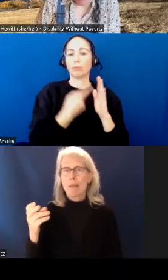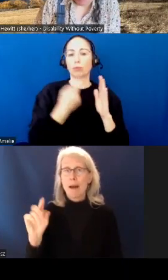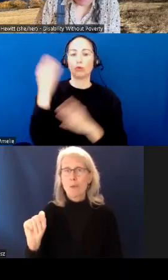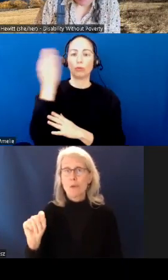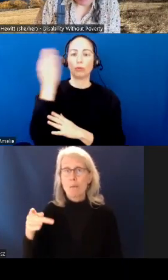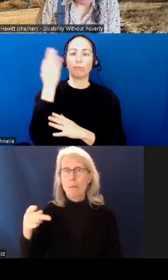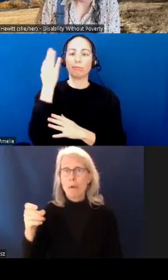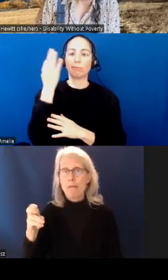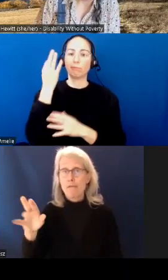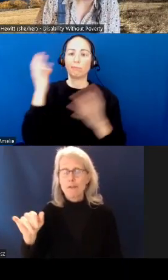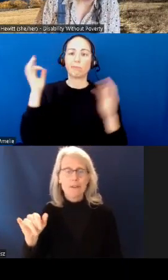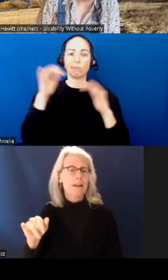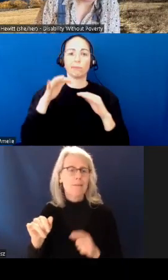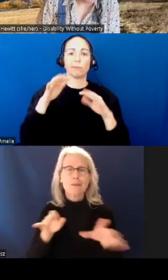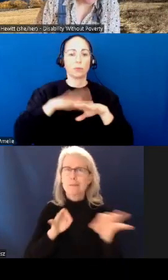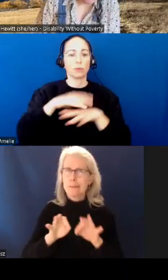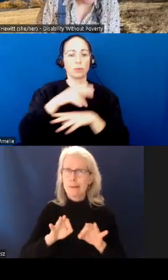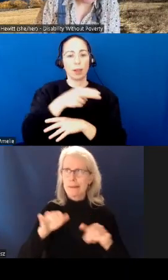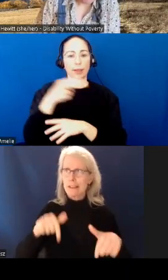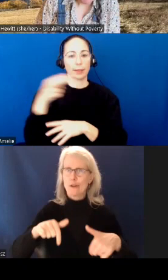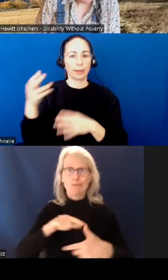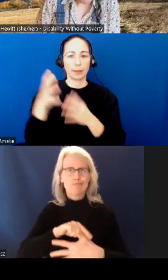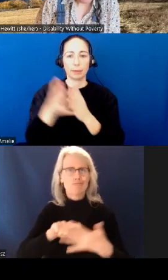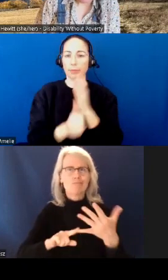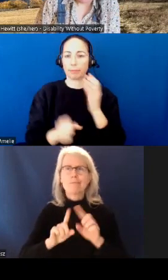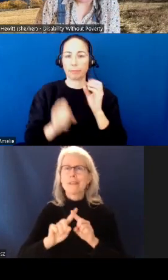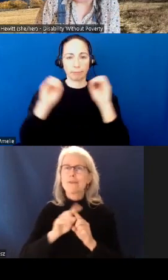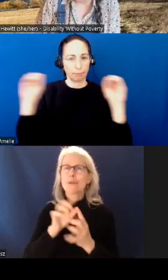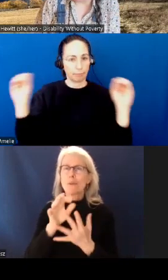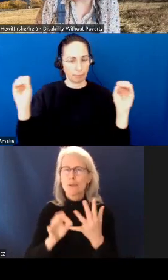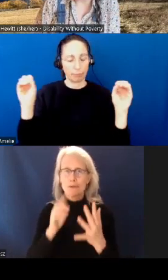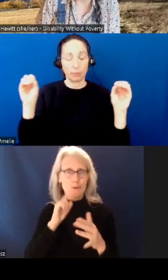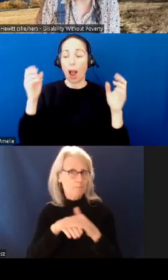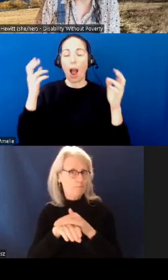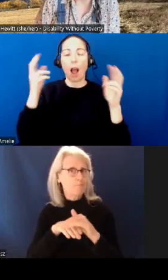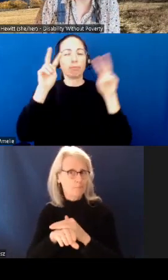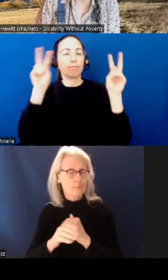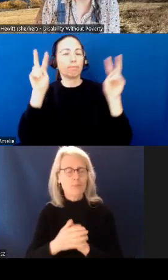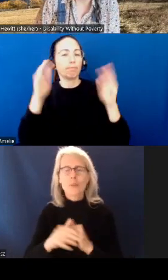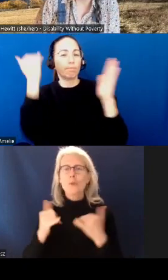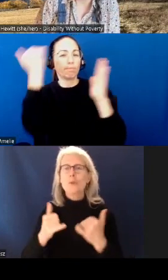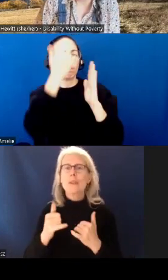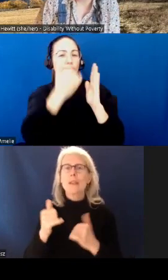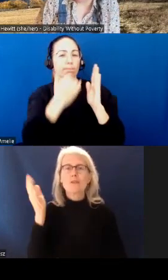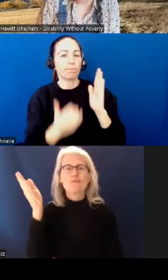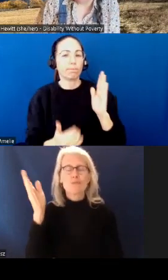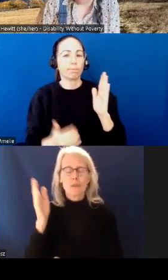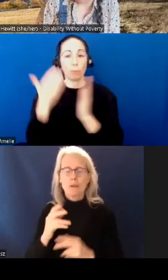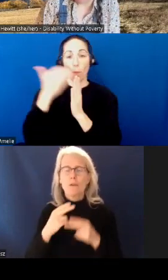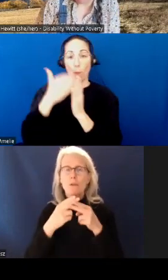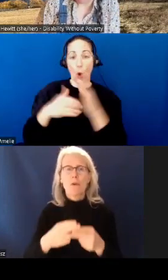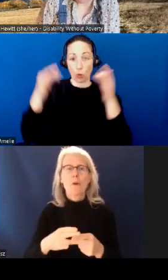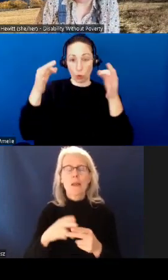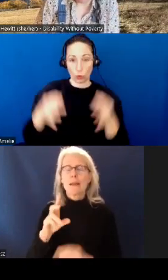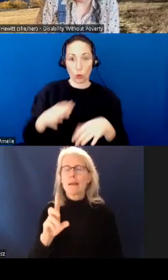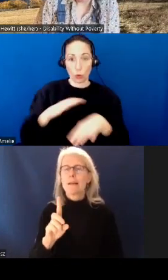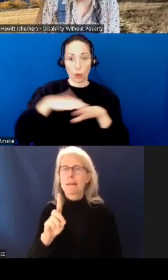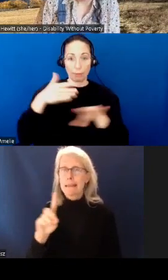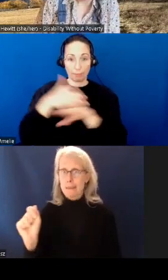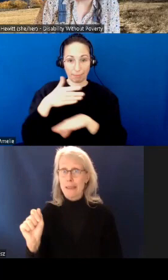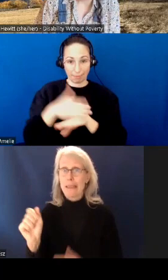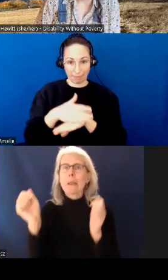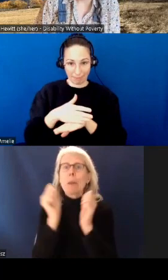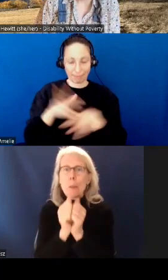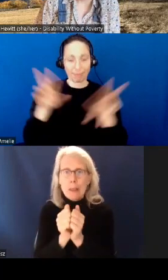accessibility. So welcome, everybody. Today's webinar is called Disability With Possibility,